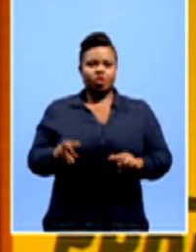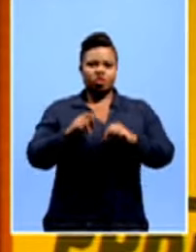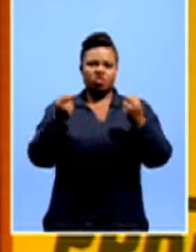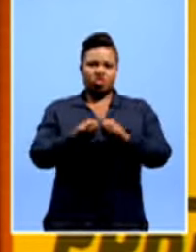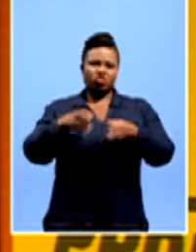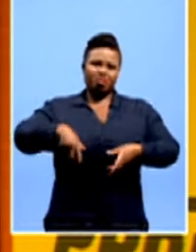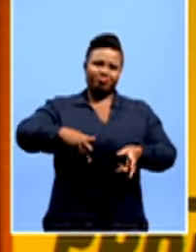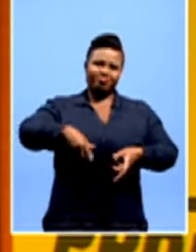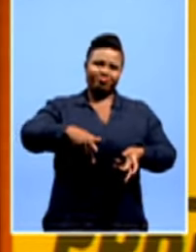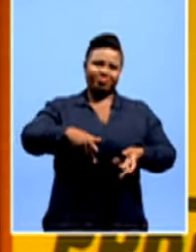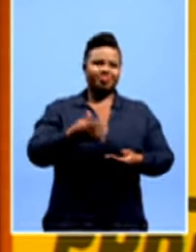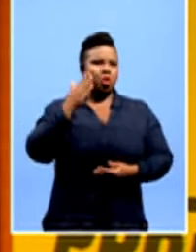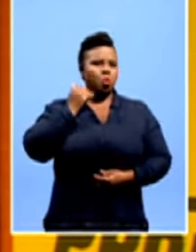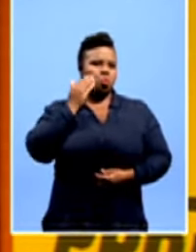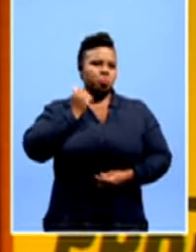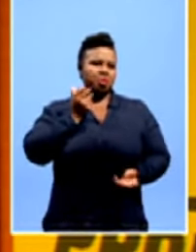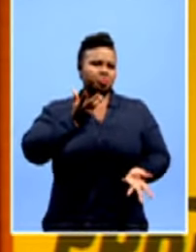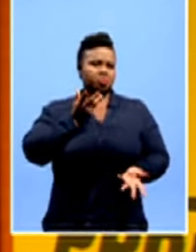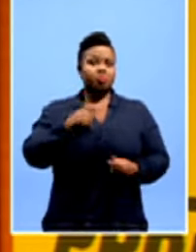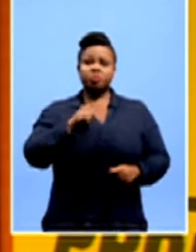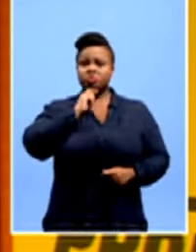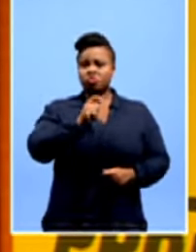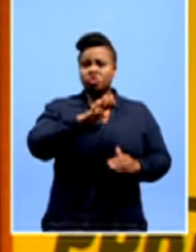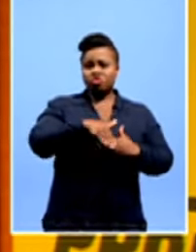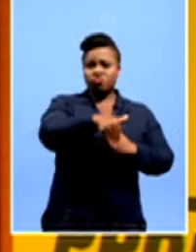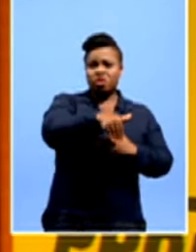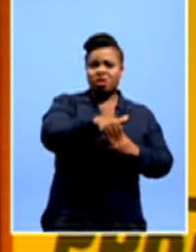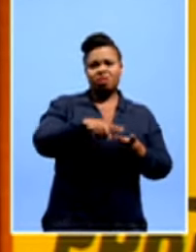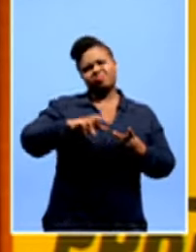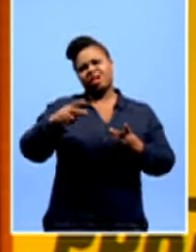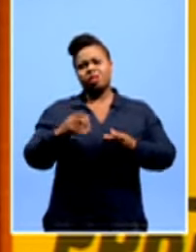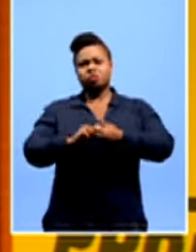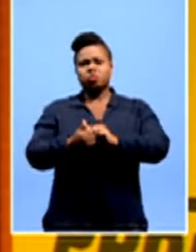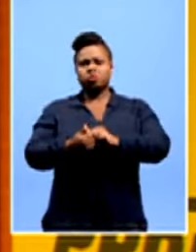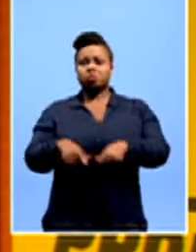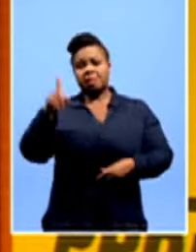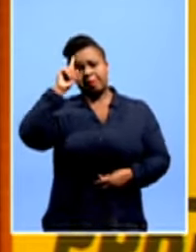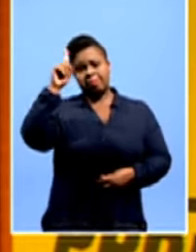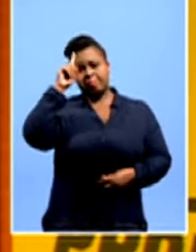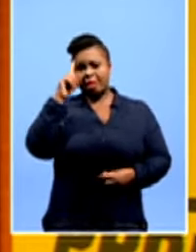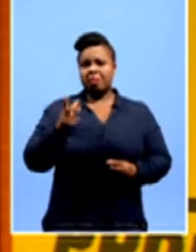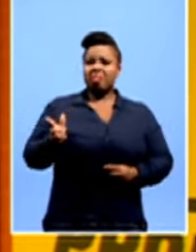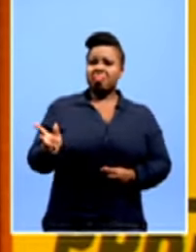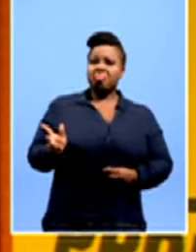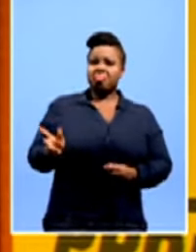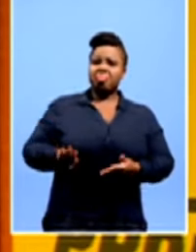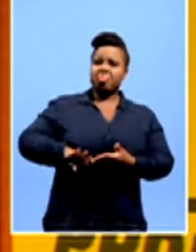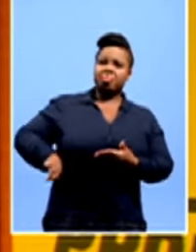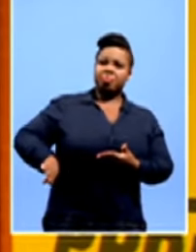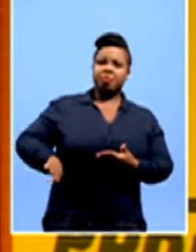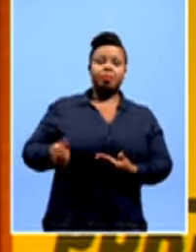team remain white. This is true of cricket and a number of other elite sports in which black players were excluded and